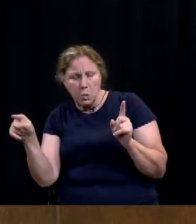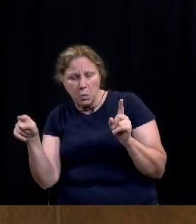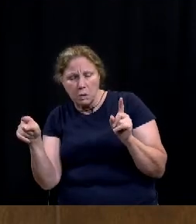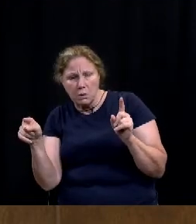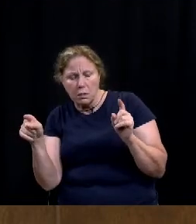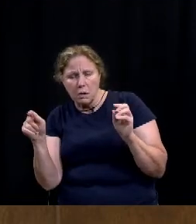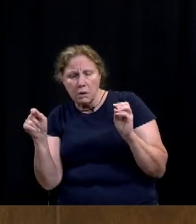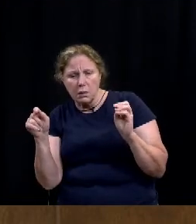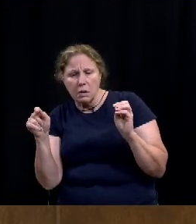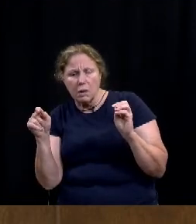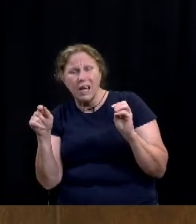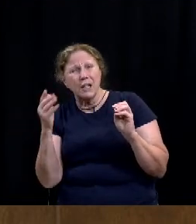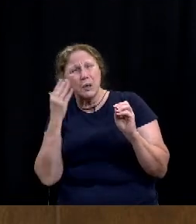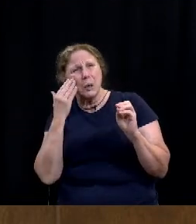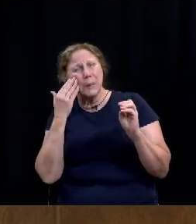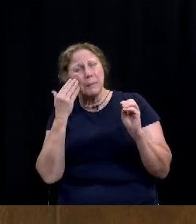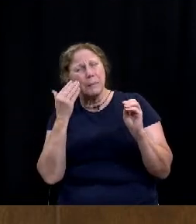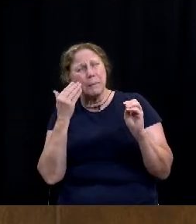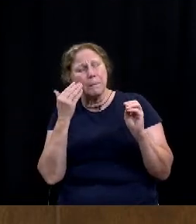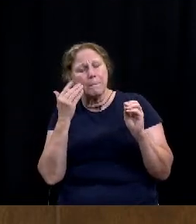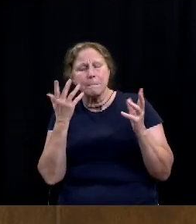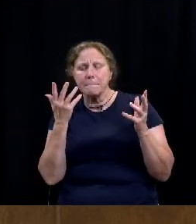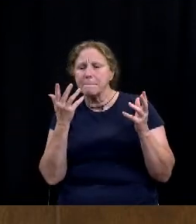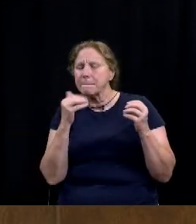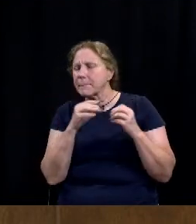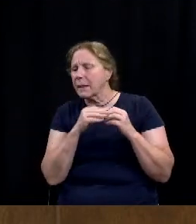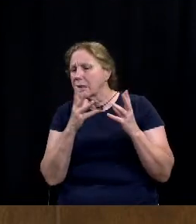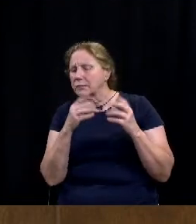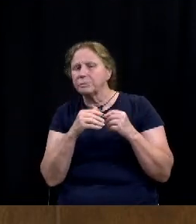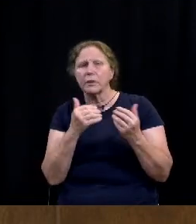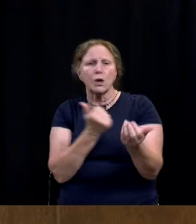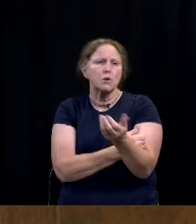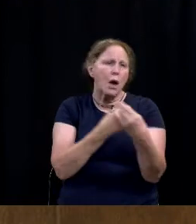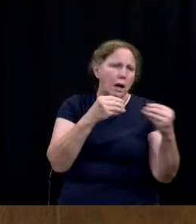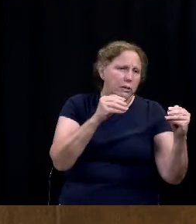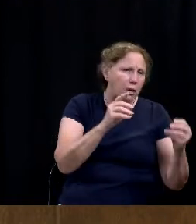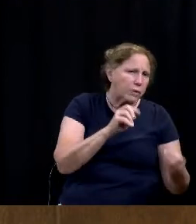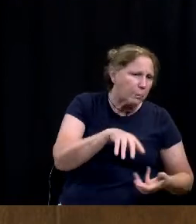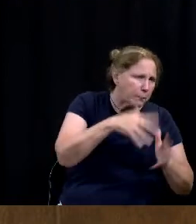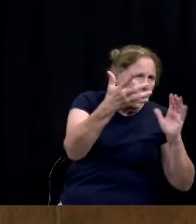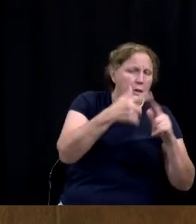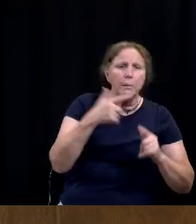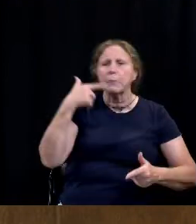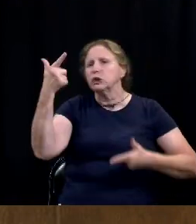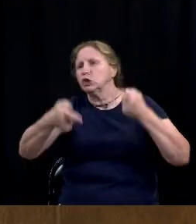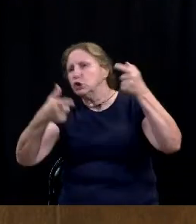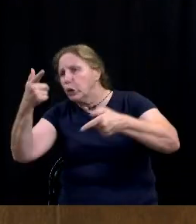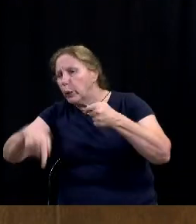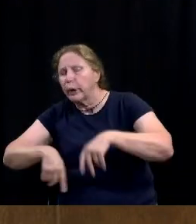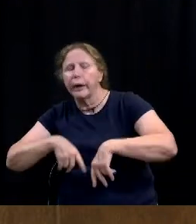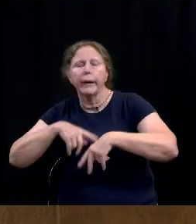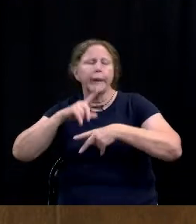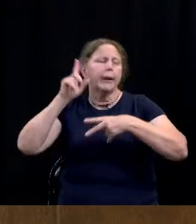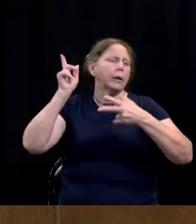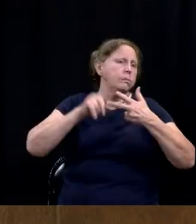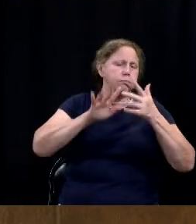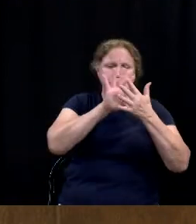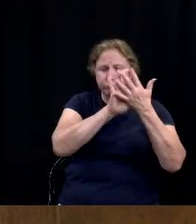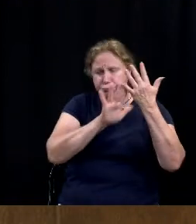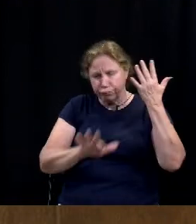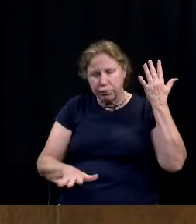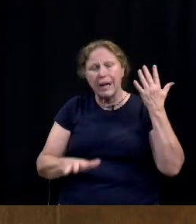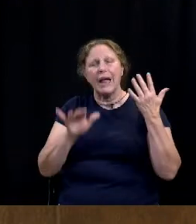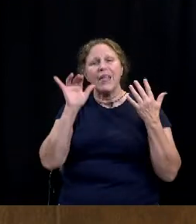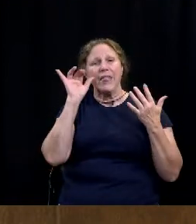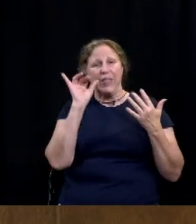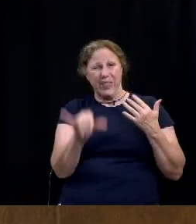shot you know drug deals gone bad and people shooting in folks houses and it's that part